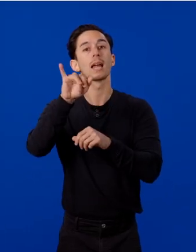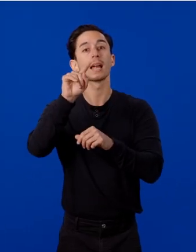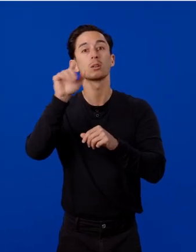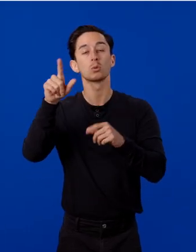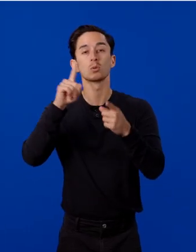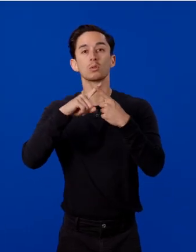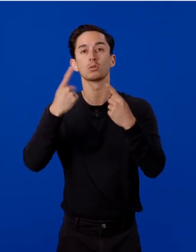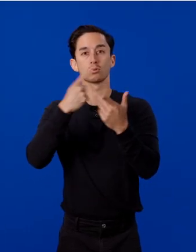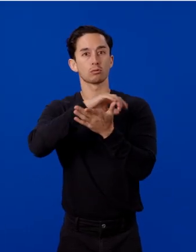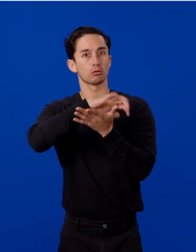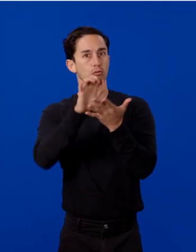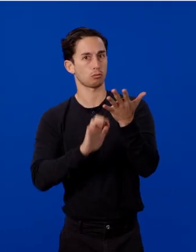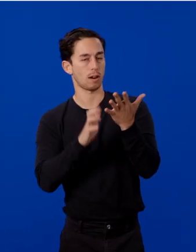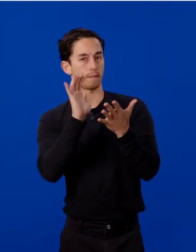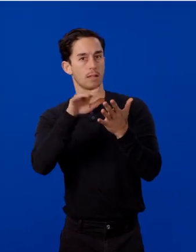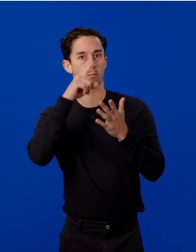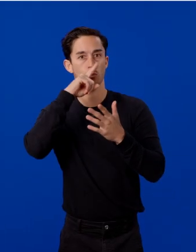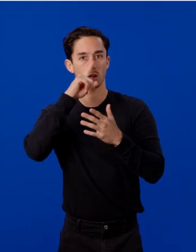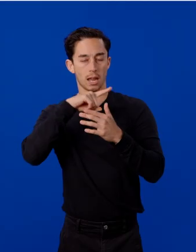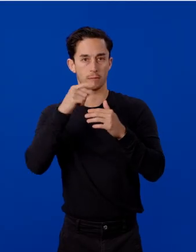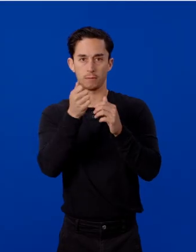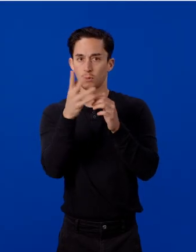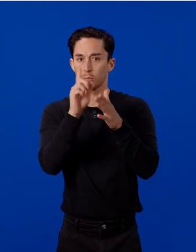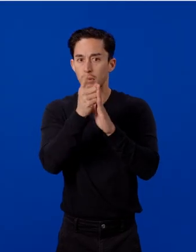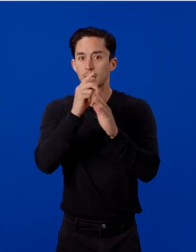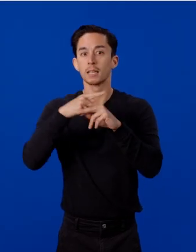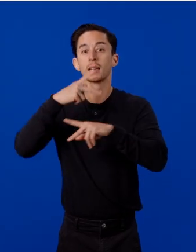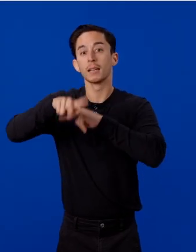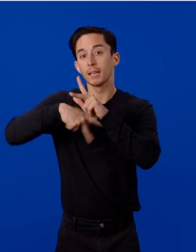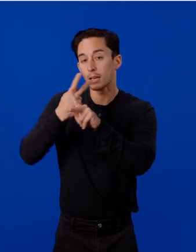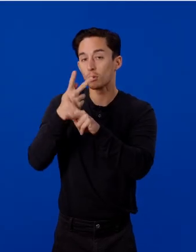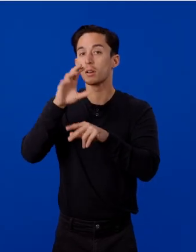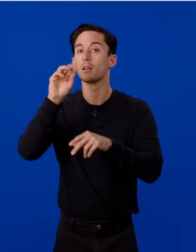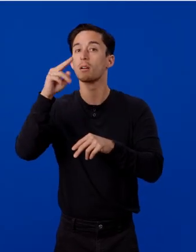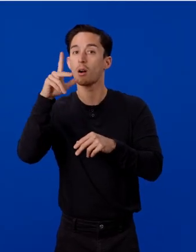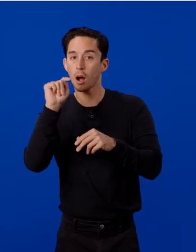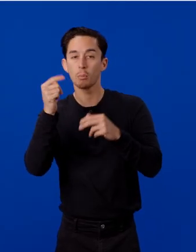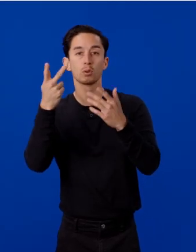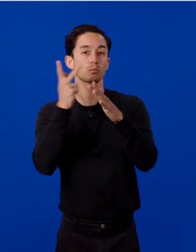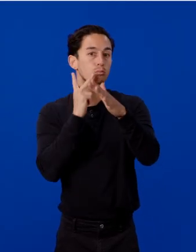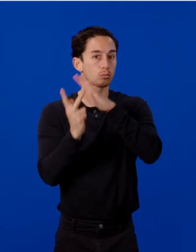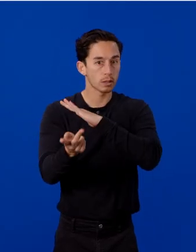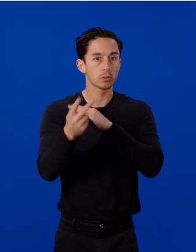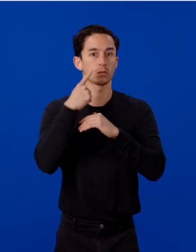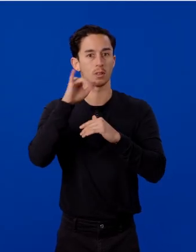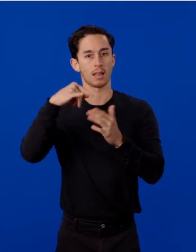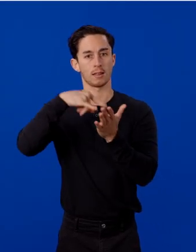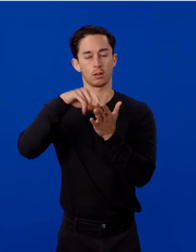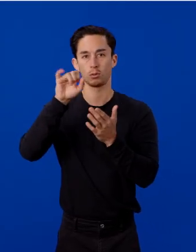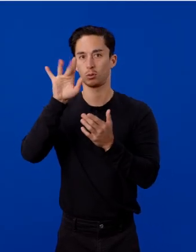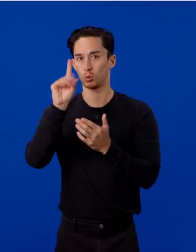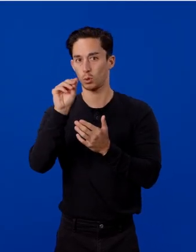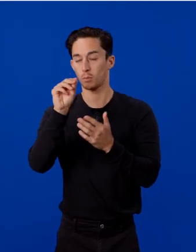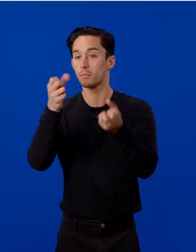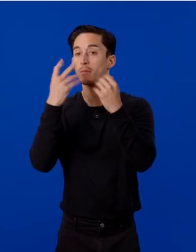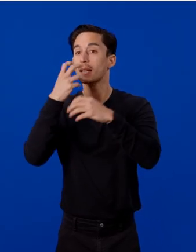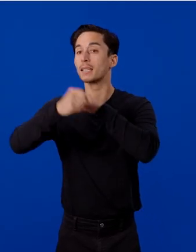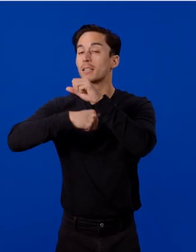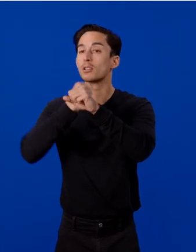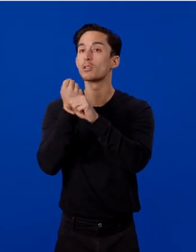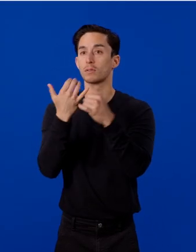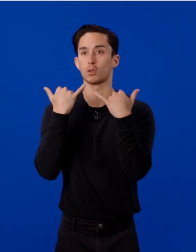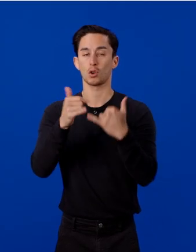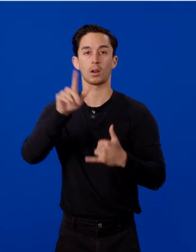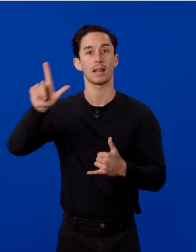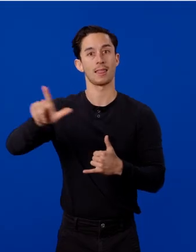minutes, then iterate using Compose previews in Android Studio. I can tap into years of existing libraries instead of wasting